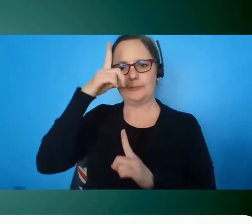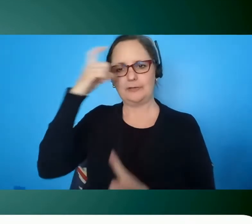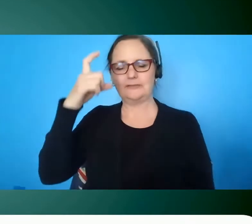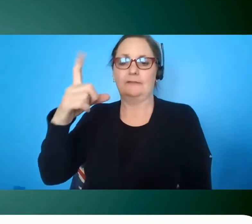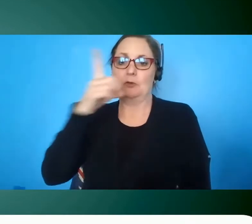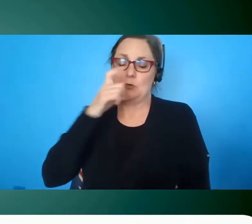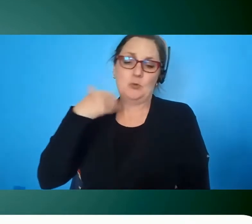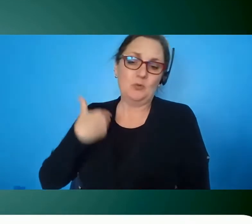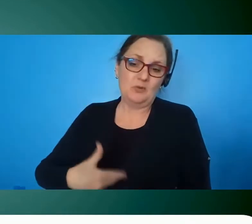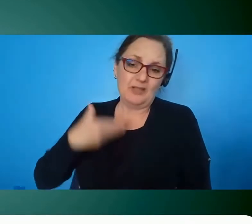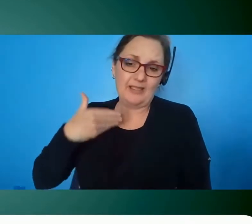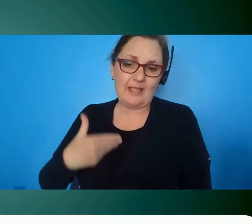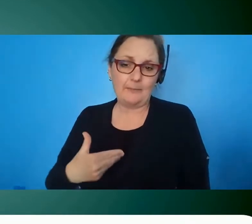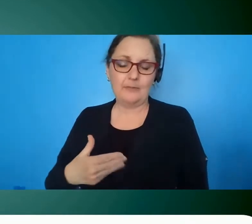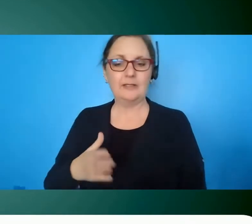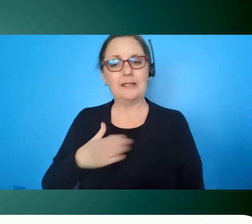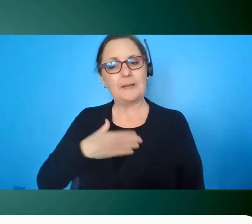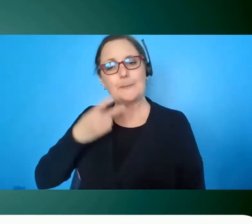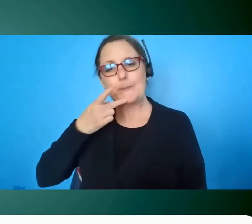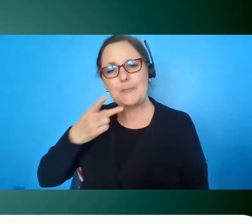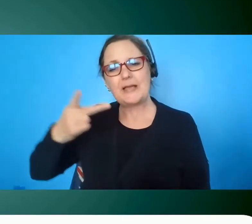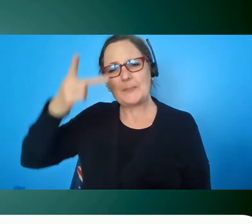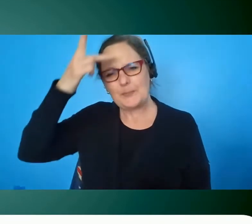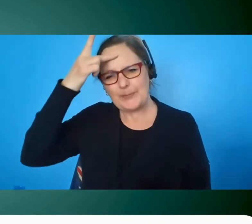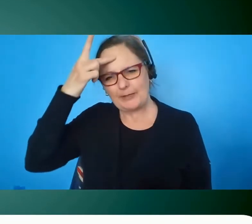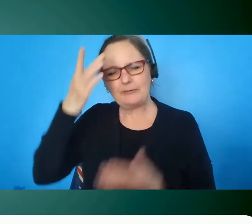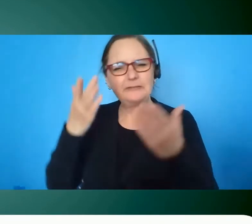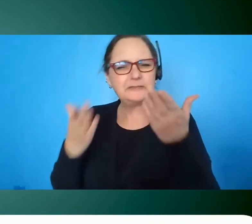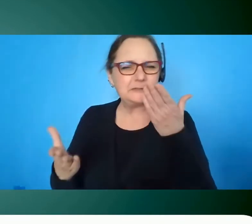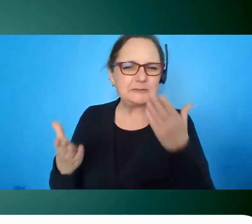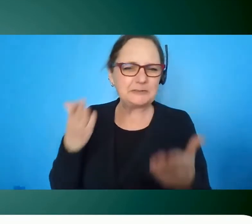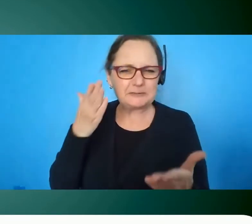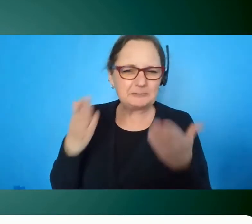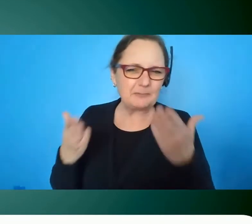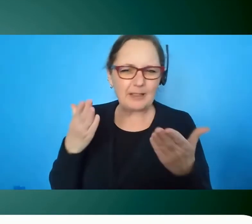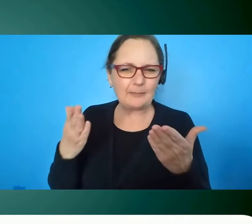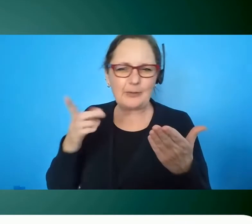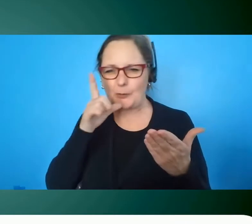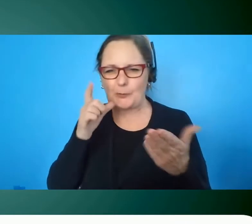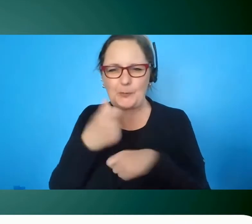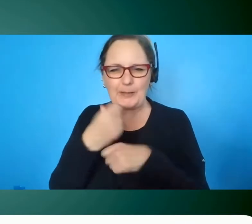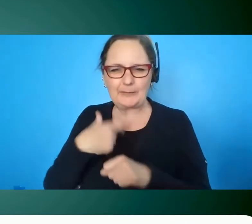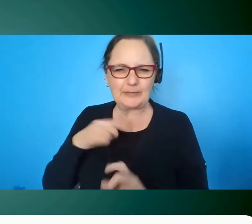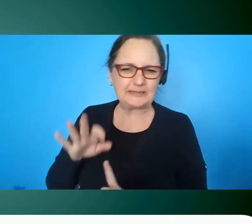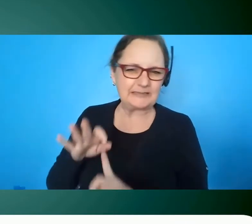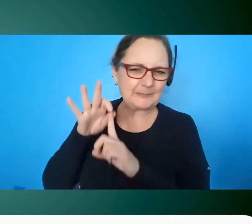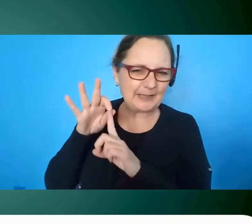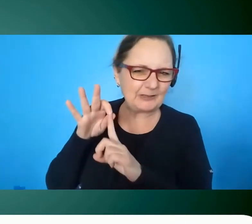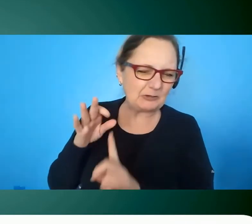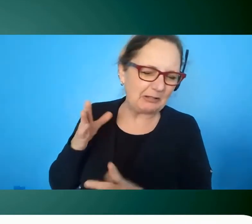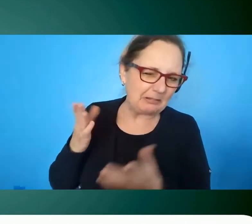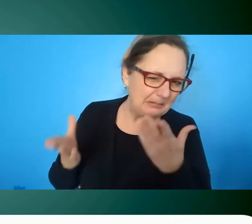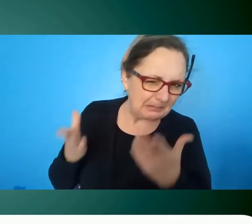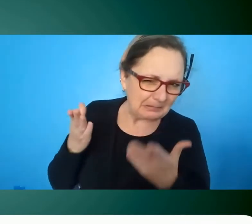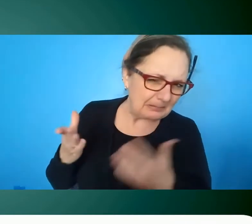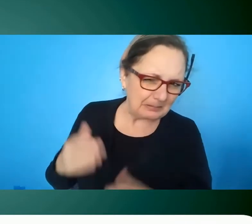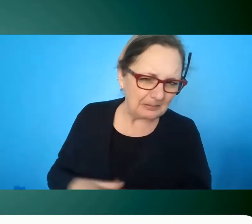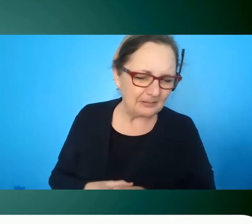and my parents will try to take credit for that i'm sure but i actually think we should breed